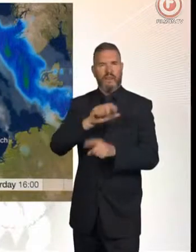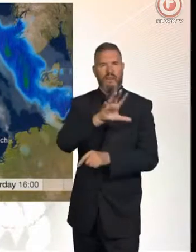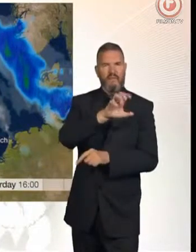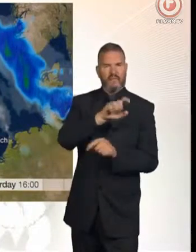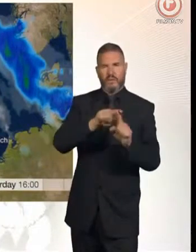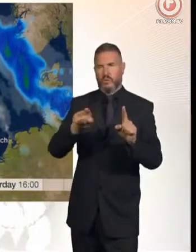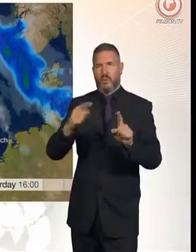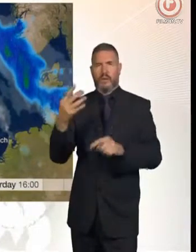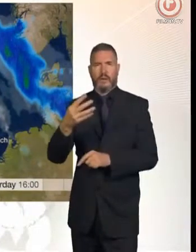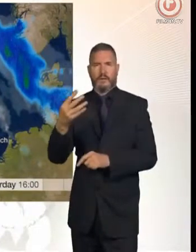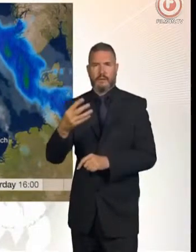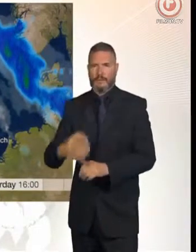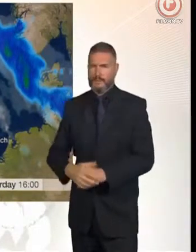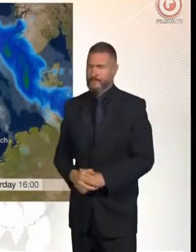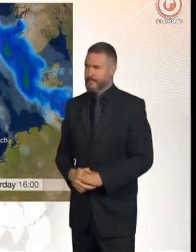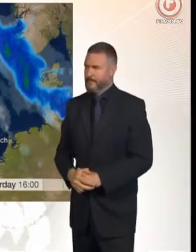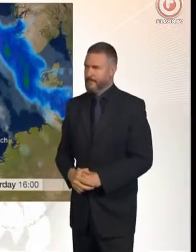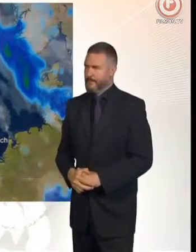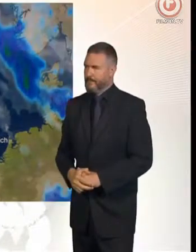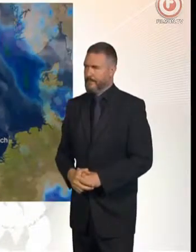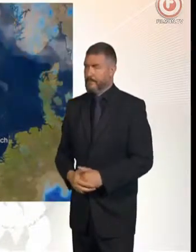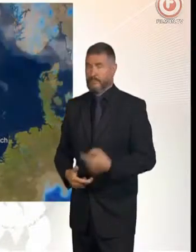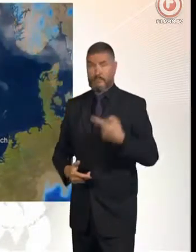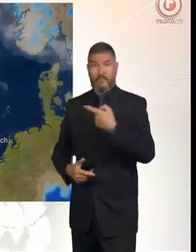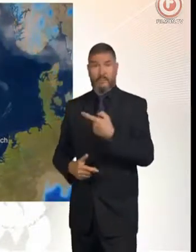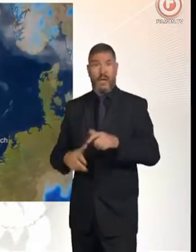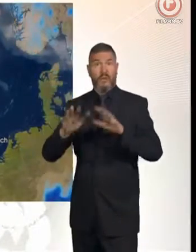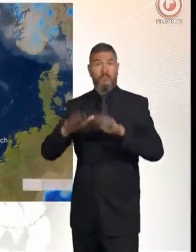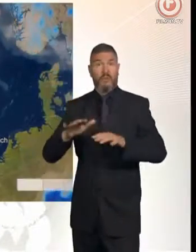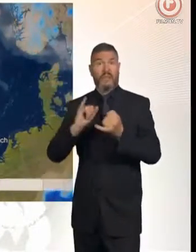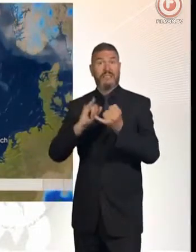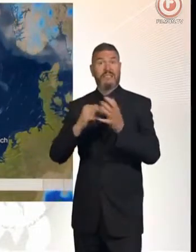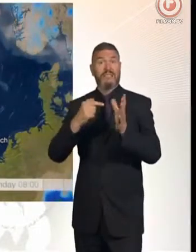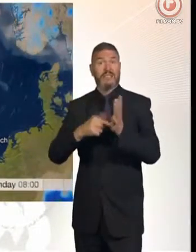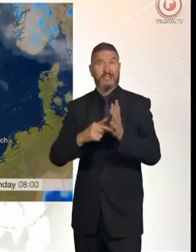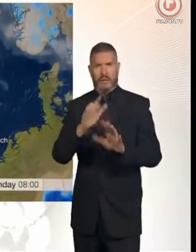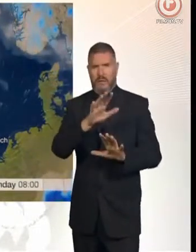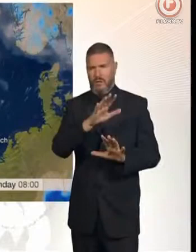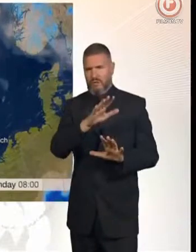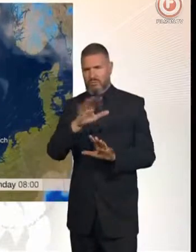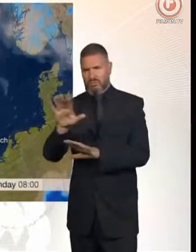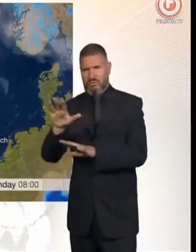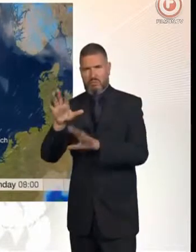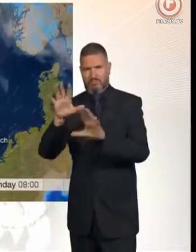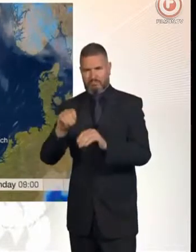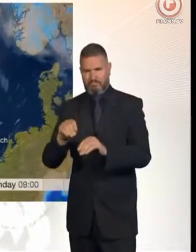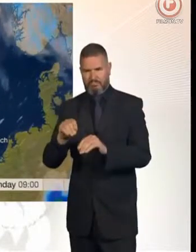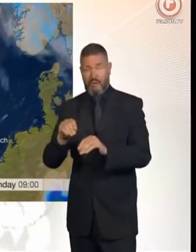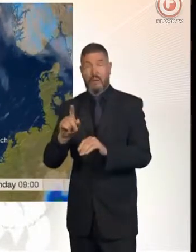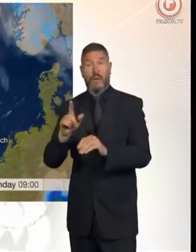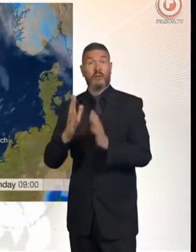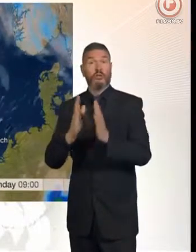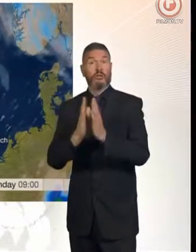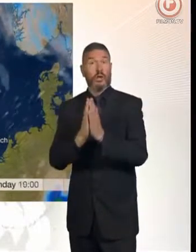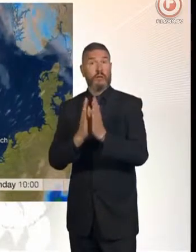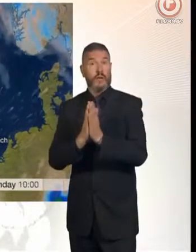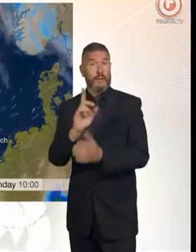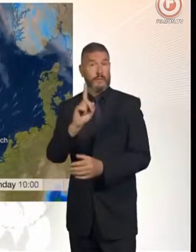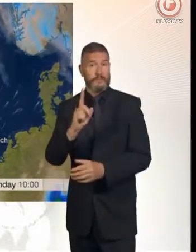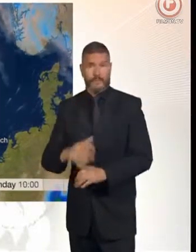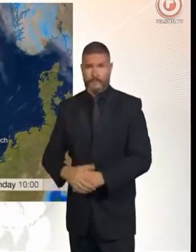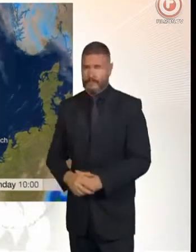and 19 Celsius. Now, that front will move its way eastwards, bringing a little bit of showery rain overnight, and then as we move into Sunday,